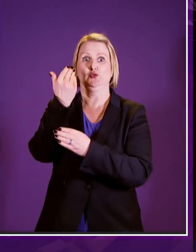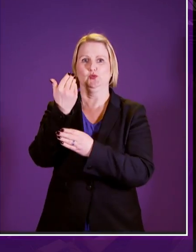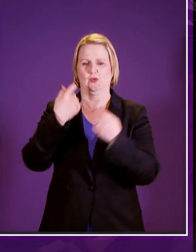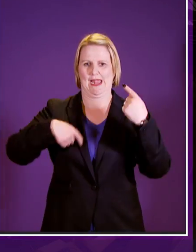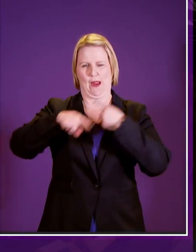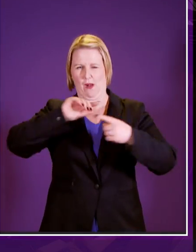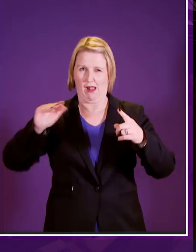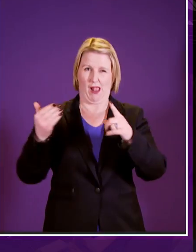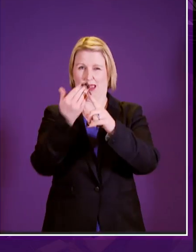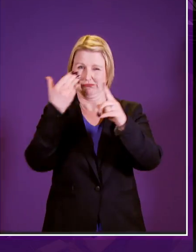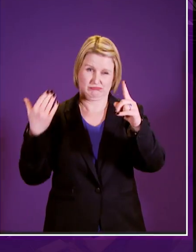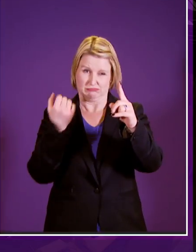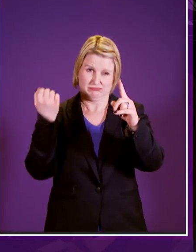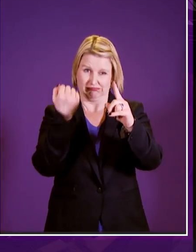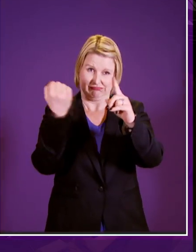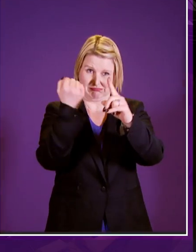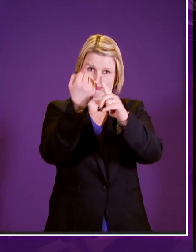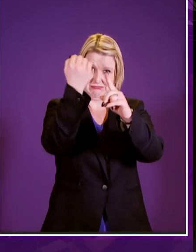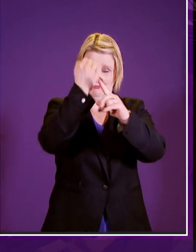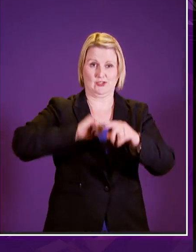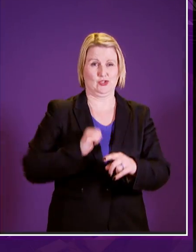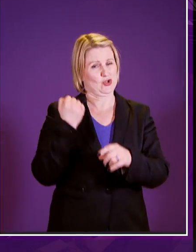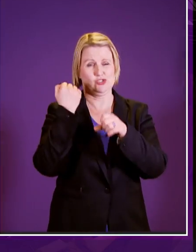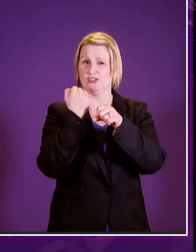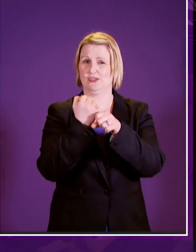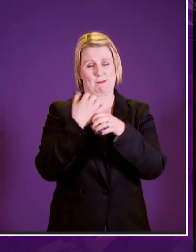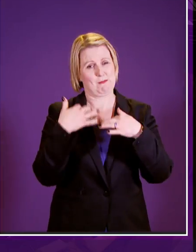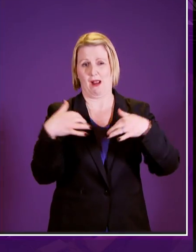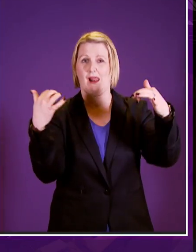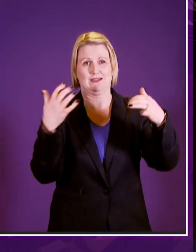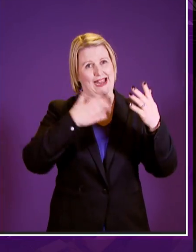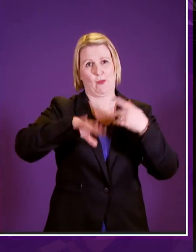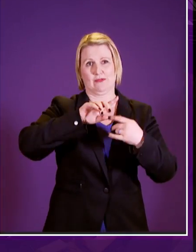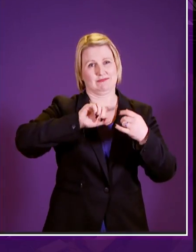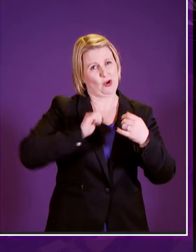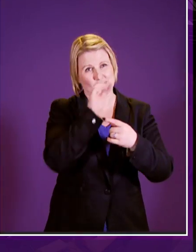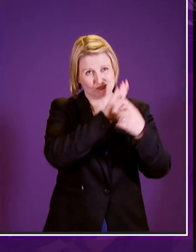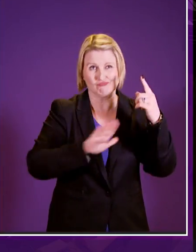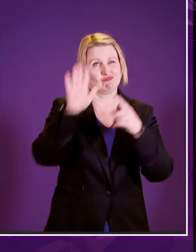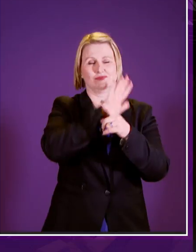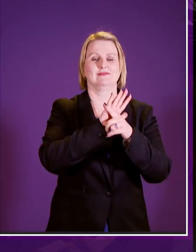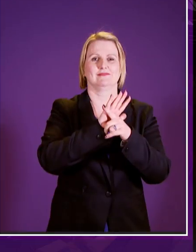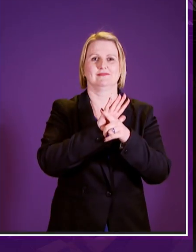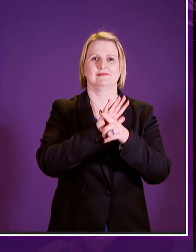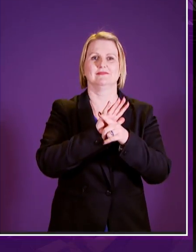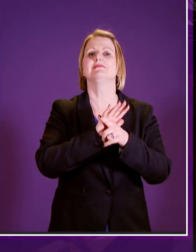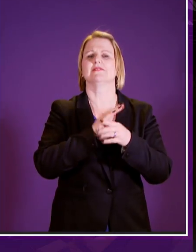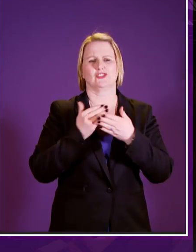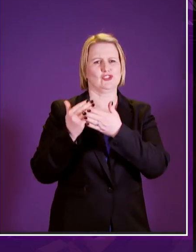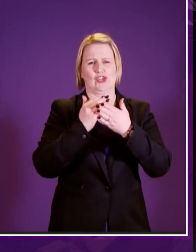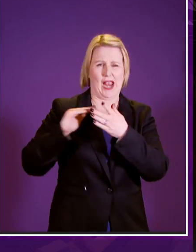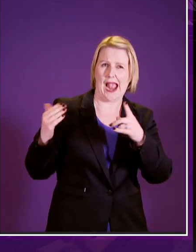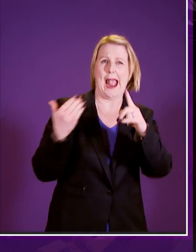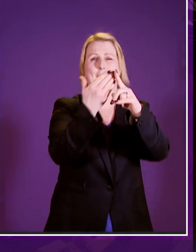have for ourselves as a parliament and for our country our shared ambition to live with dignity fairness and